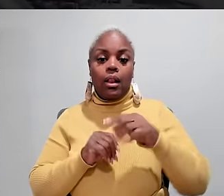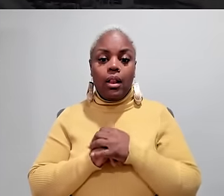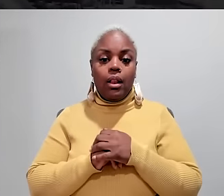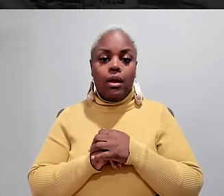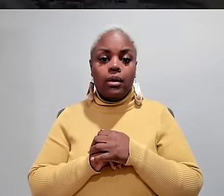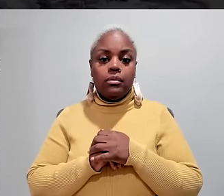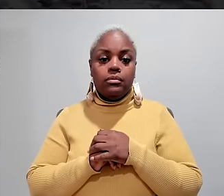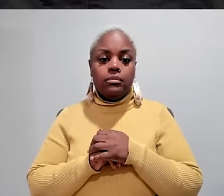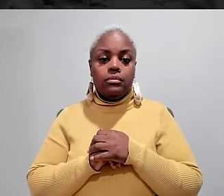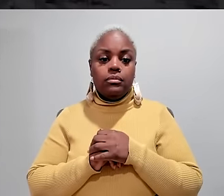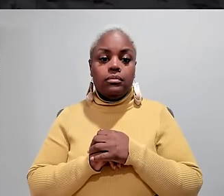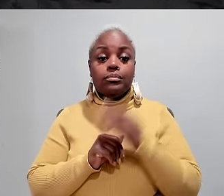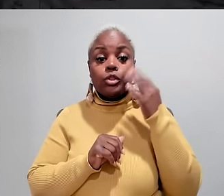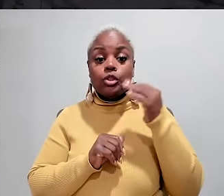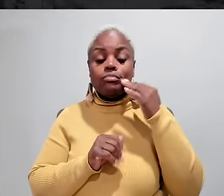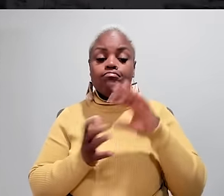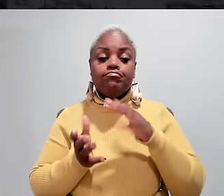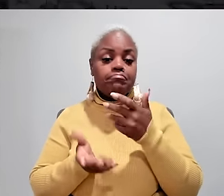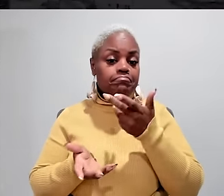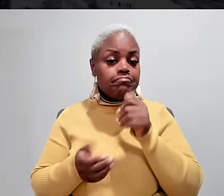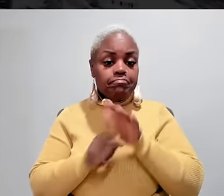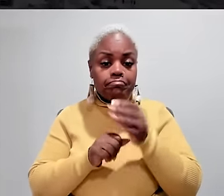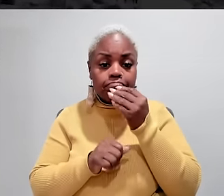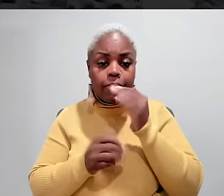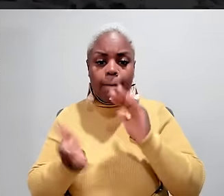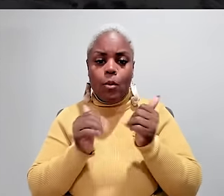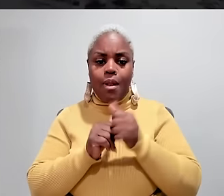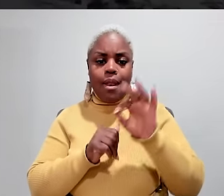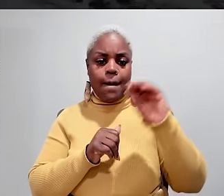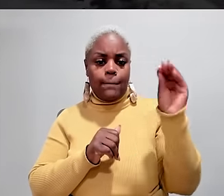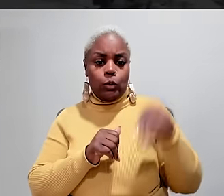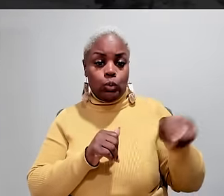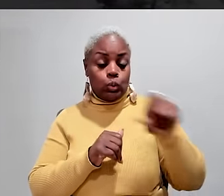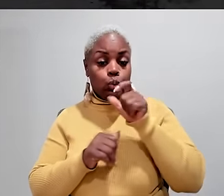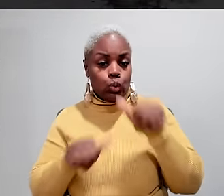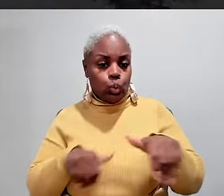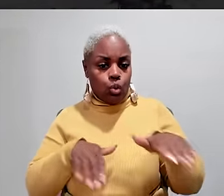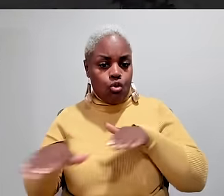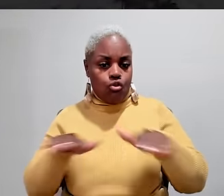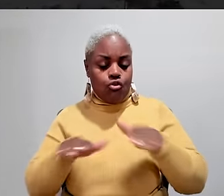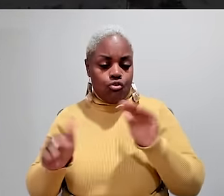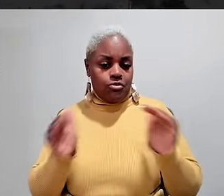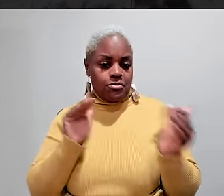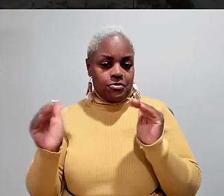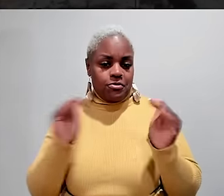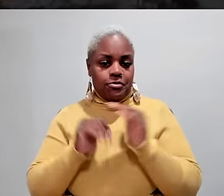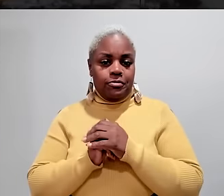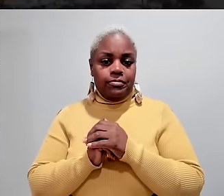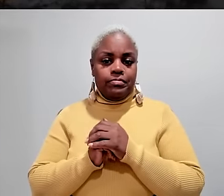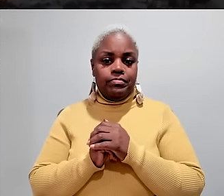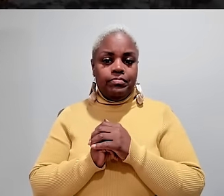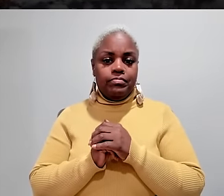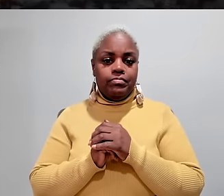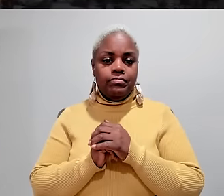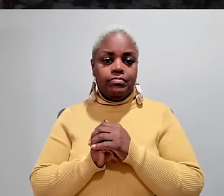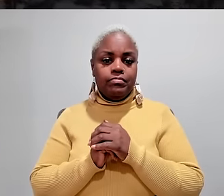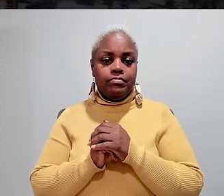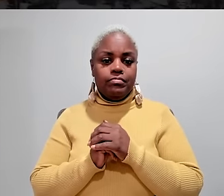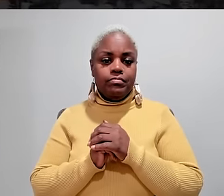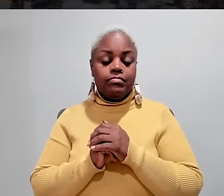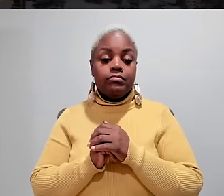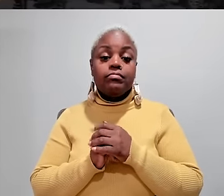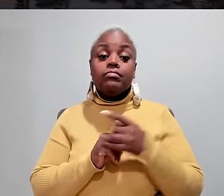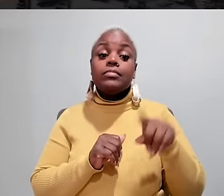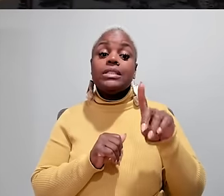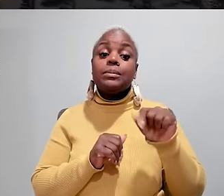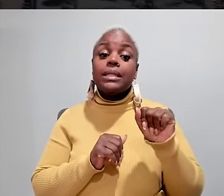And three-quarters of people who couldn't walk experienced a lack of food, compared to just 9 percent of those who could